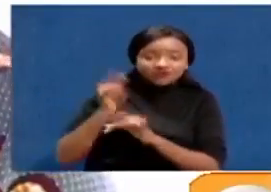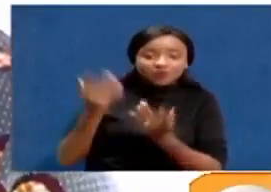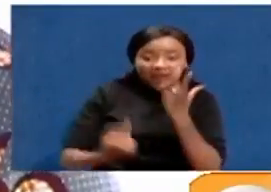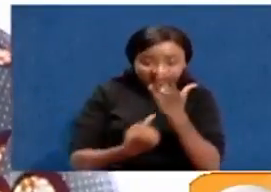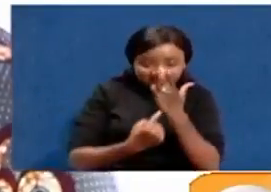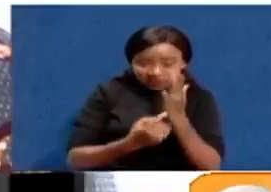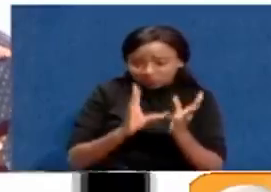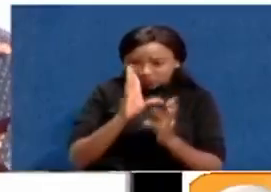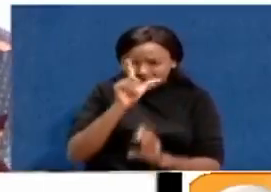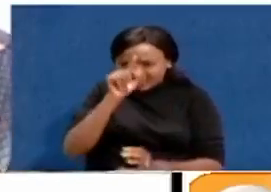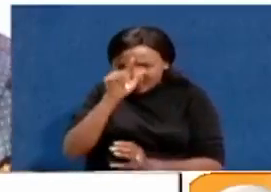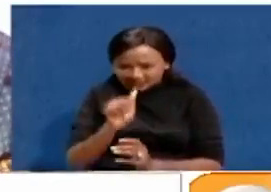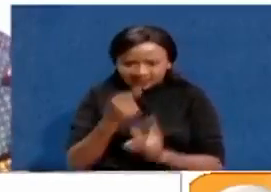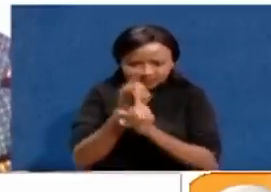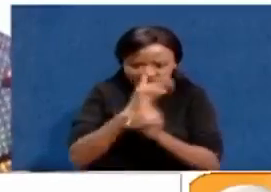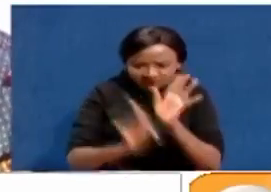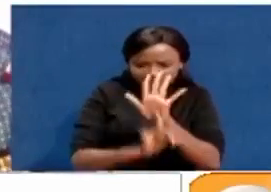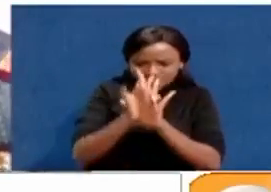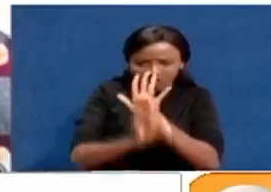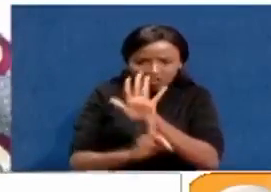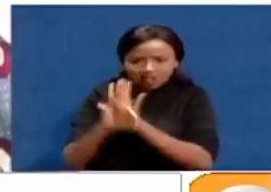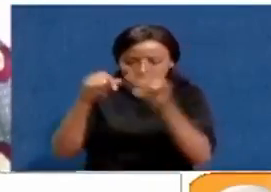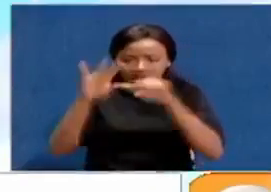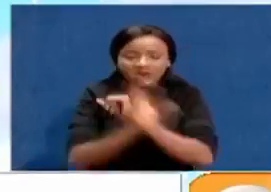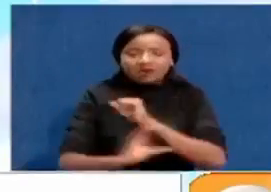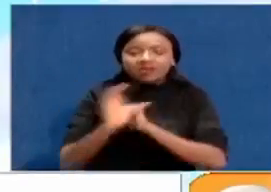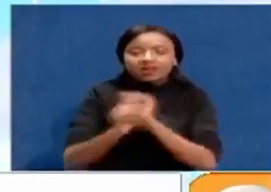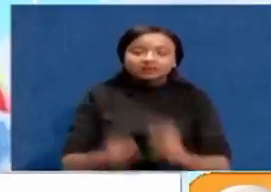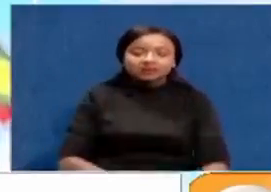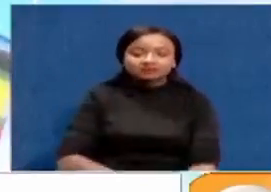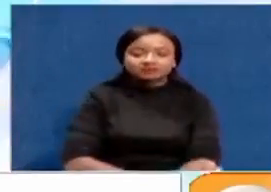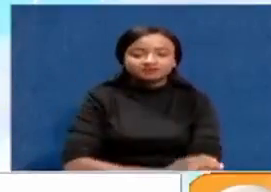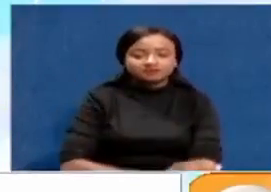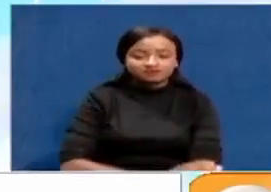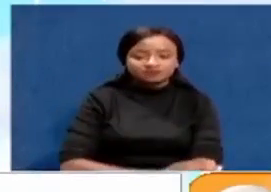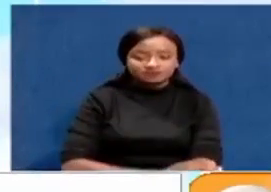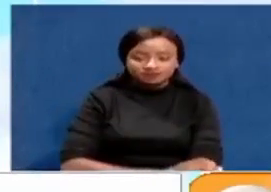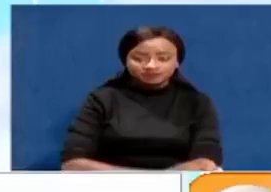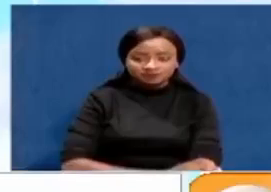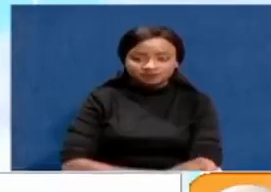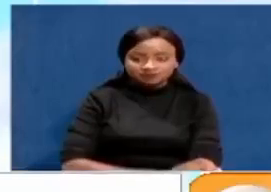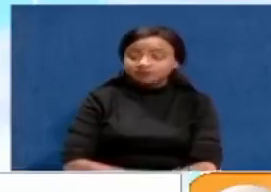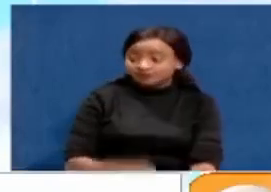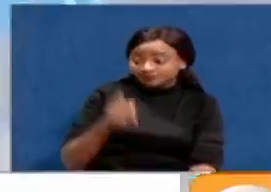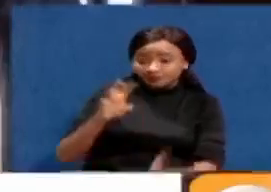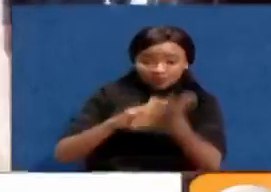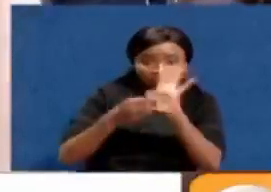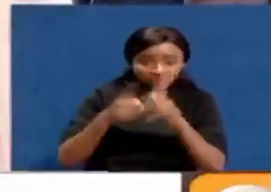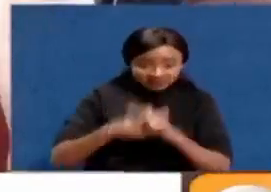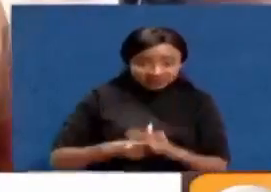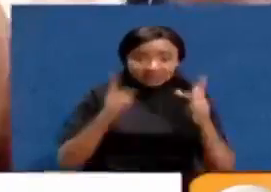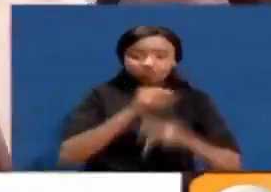technologies that are now being developed here in the country. The project instituted by the President